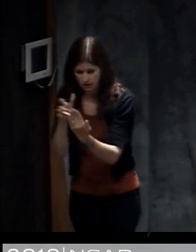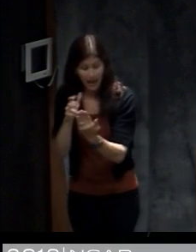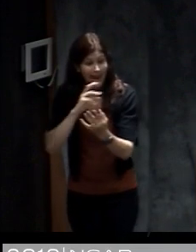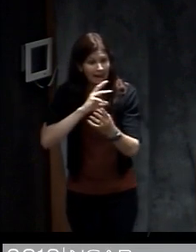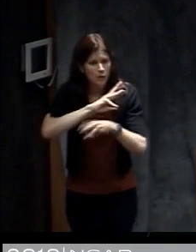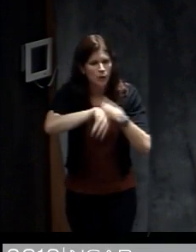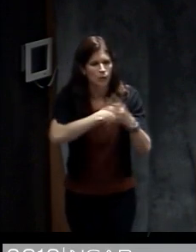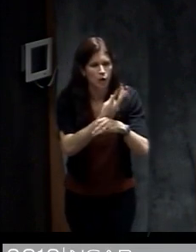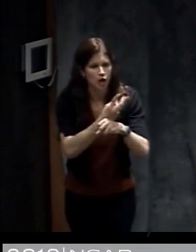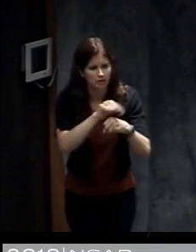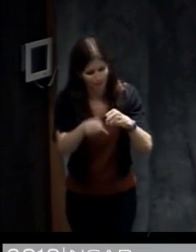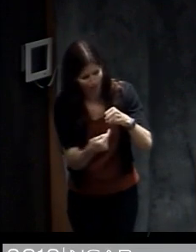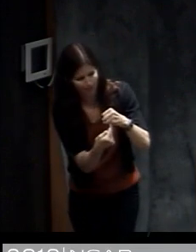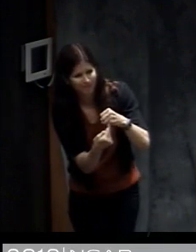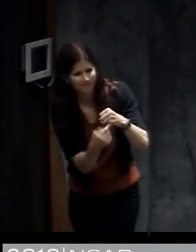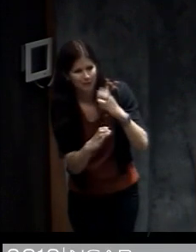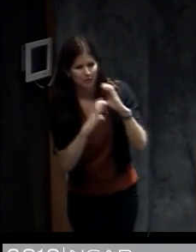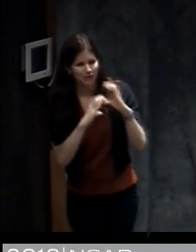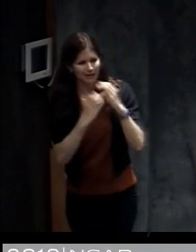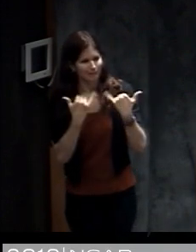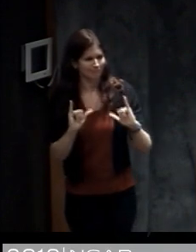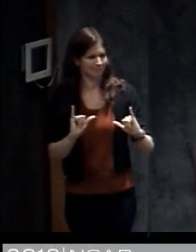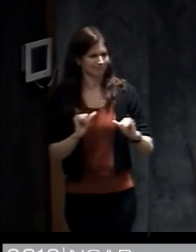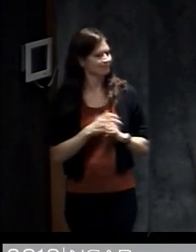It's really a different picture of how people can communicate.